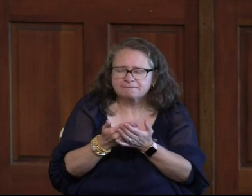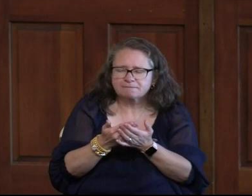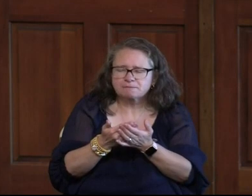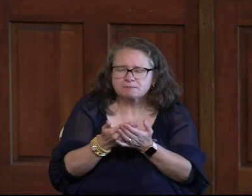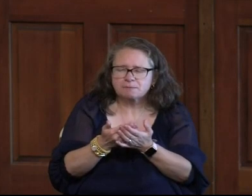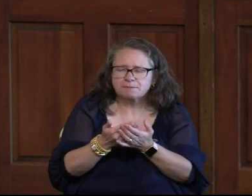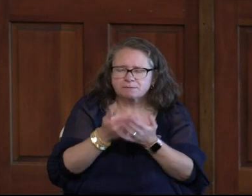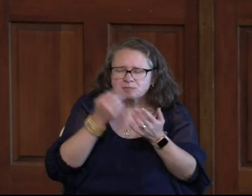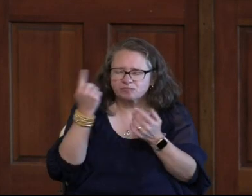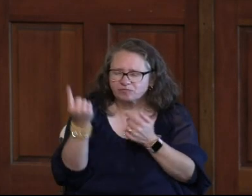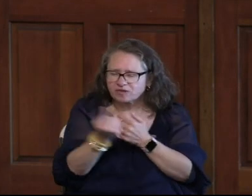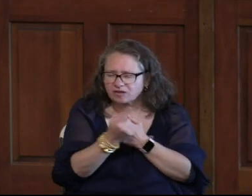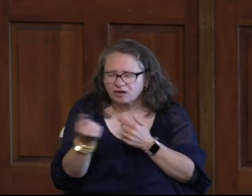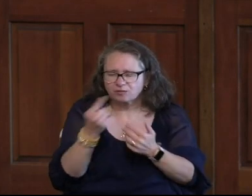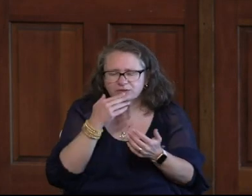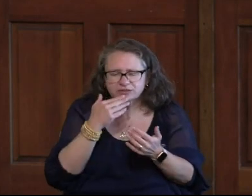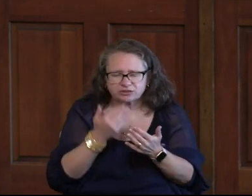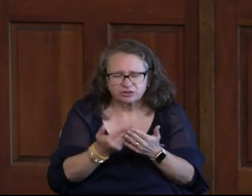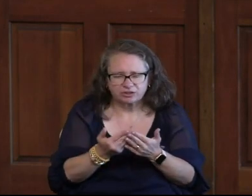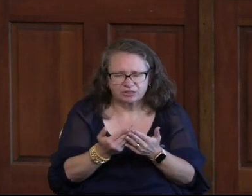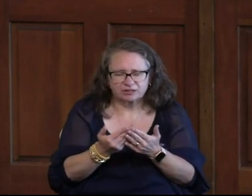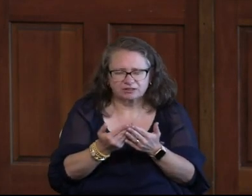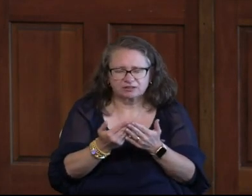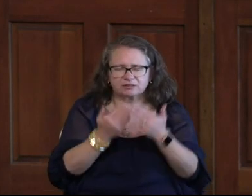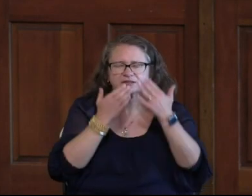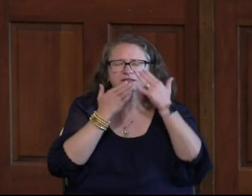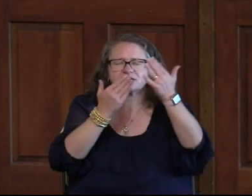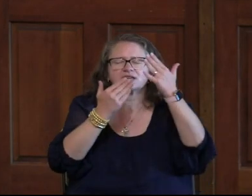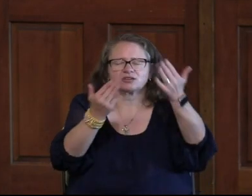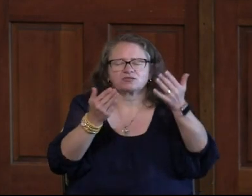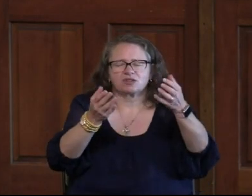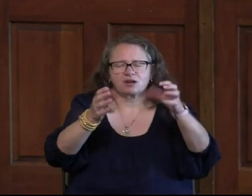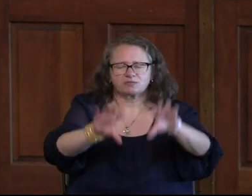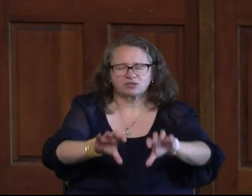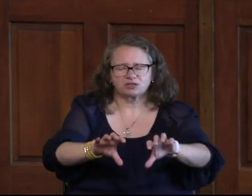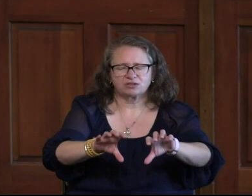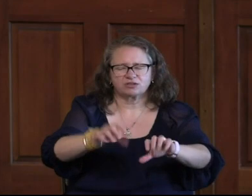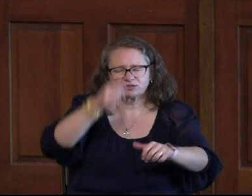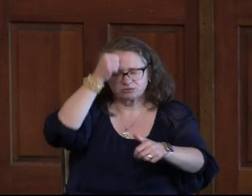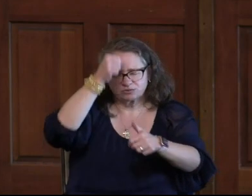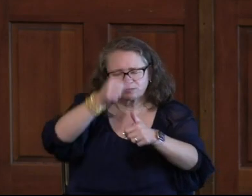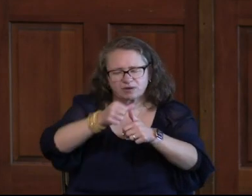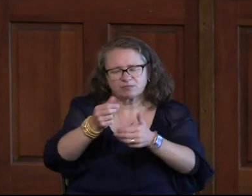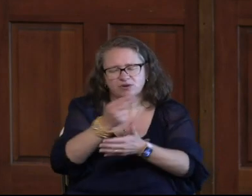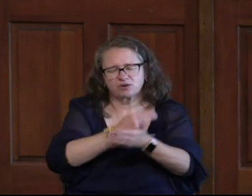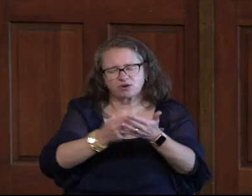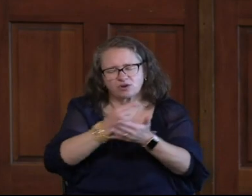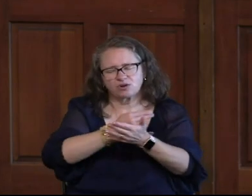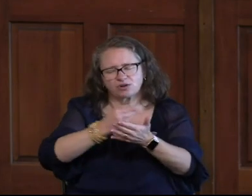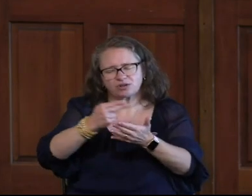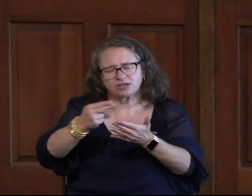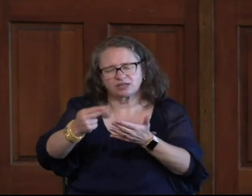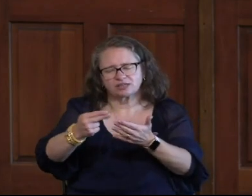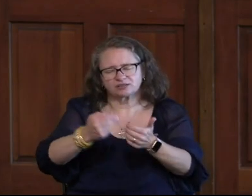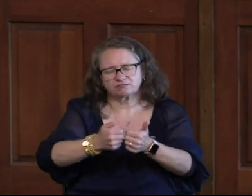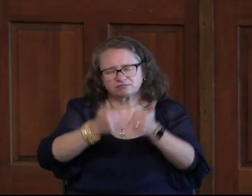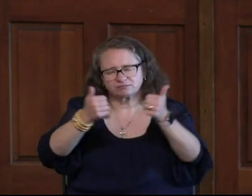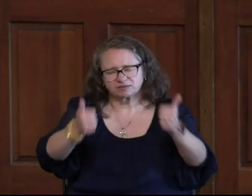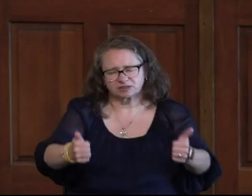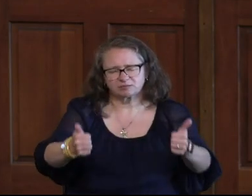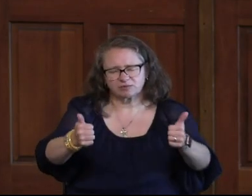You're always good. And we just thank you for this opportunity to just remember your holiness. You're set apart.